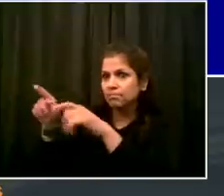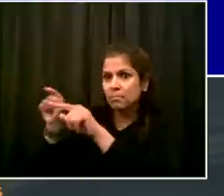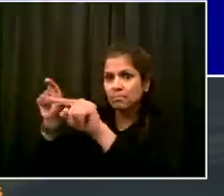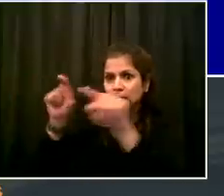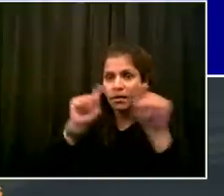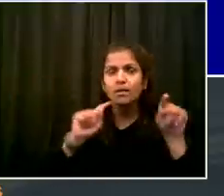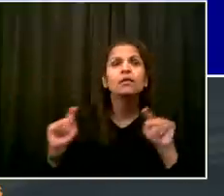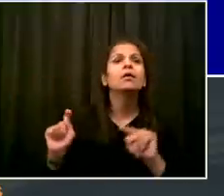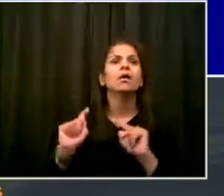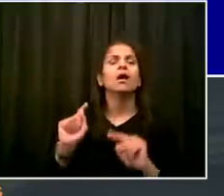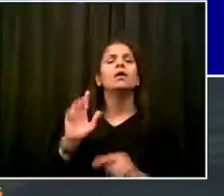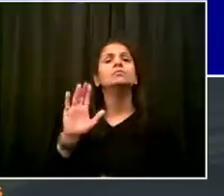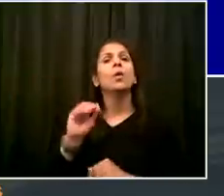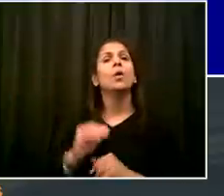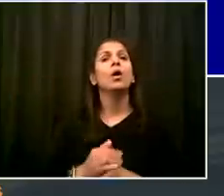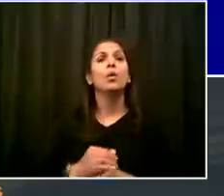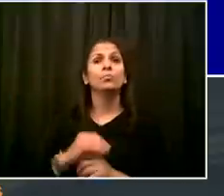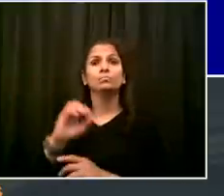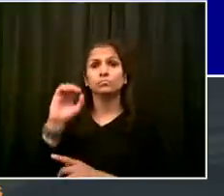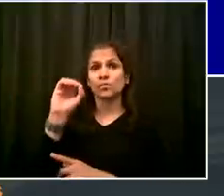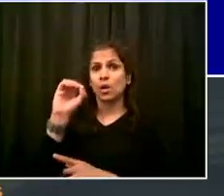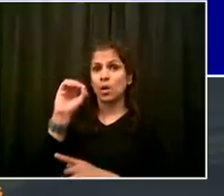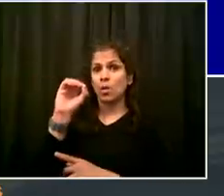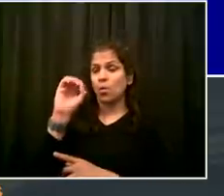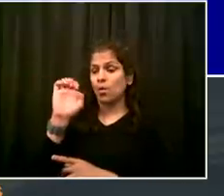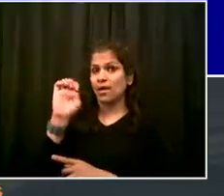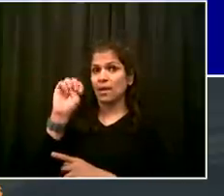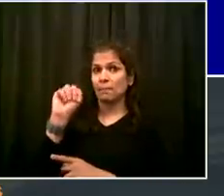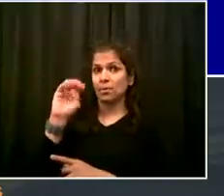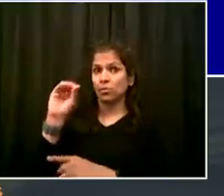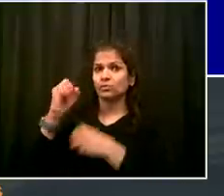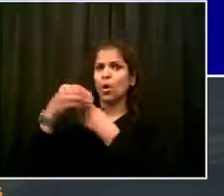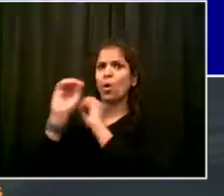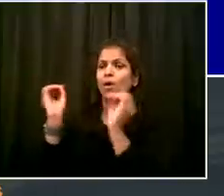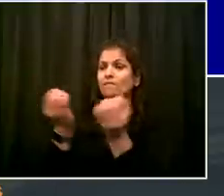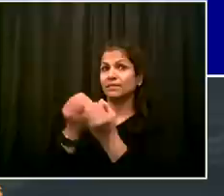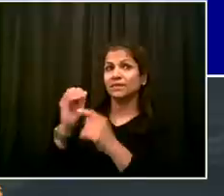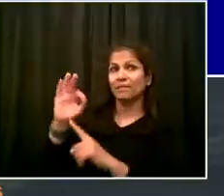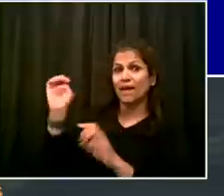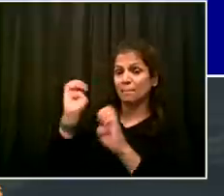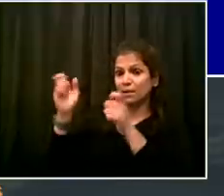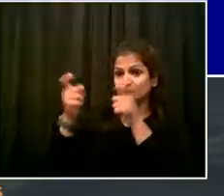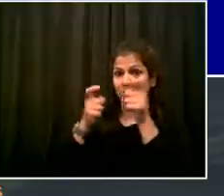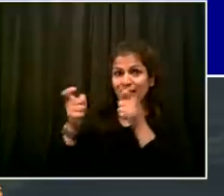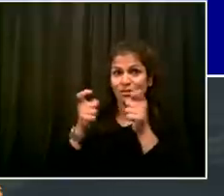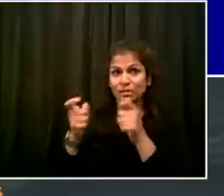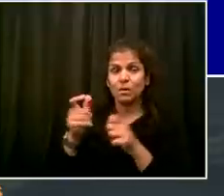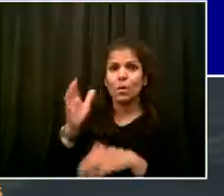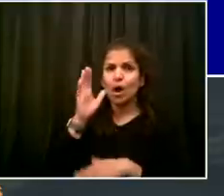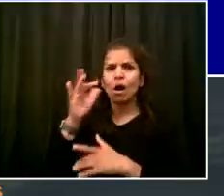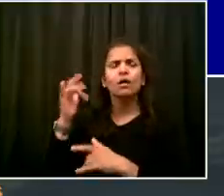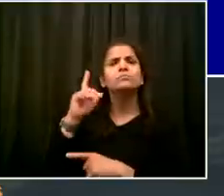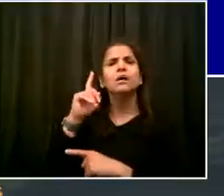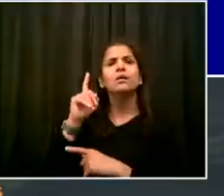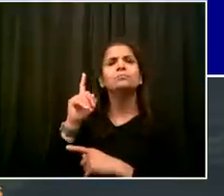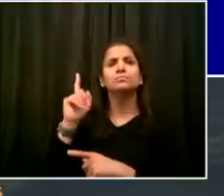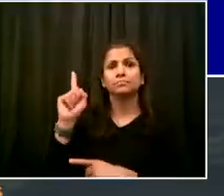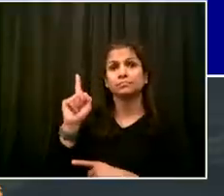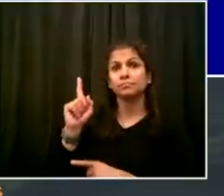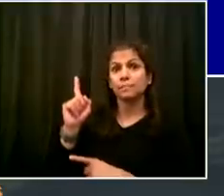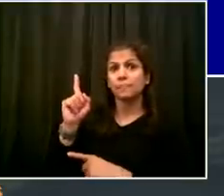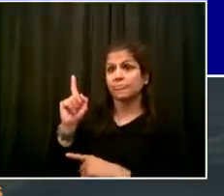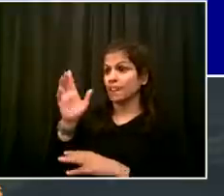helped to coordinate so much of this. The folks who drive our taxis, drive yellow cabs, green